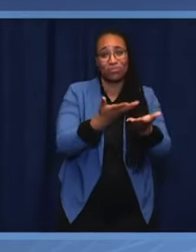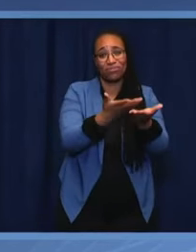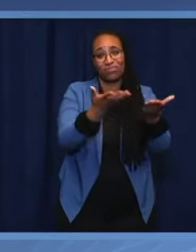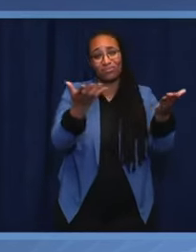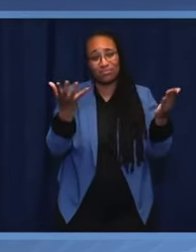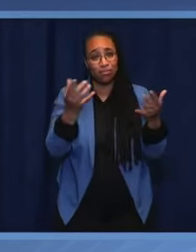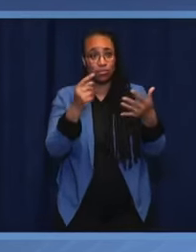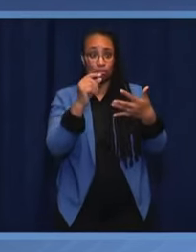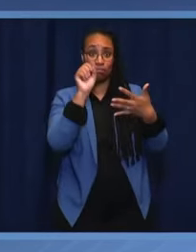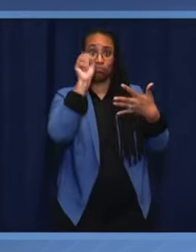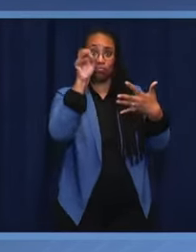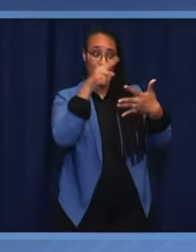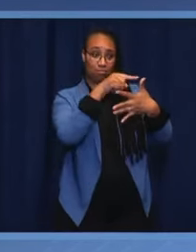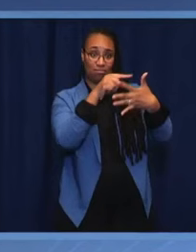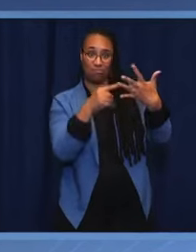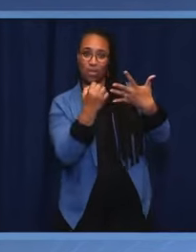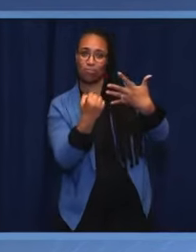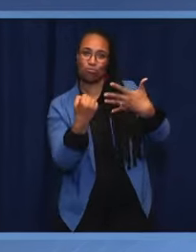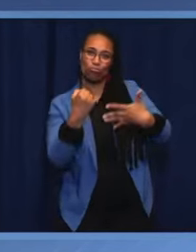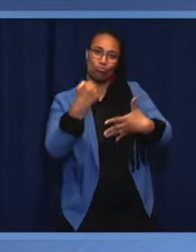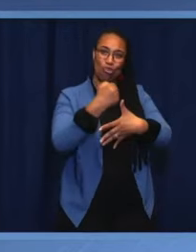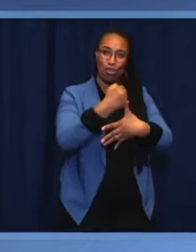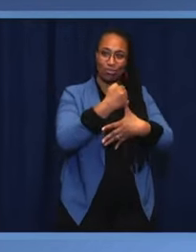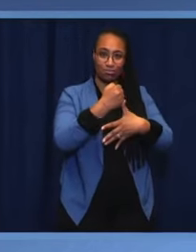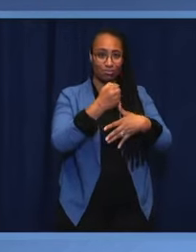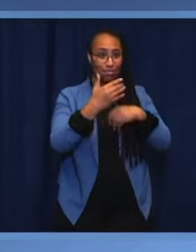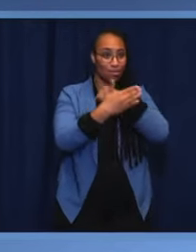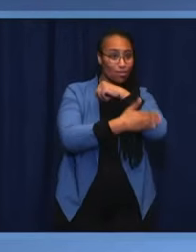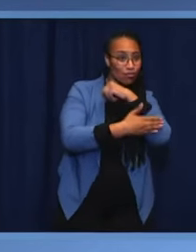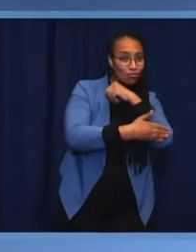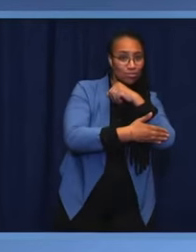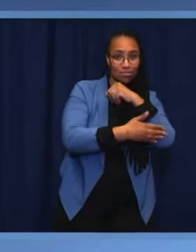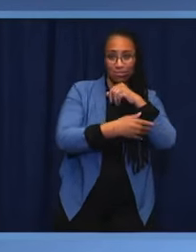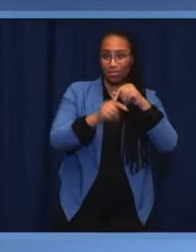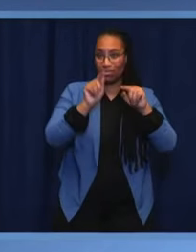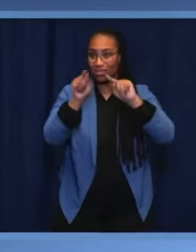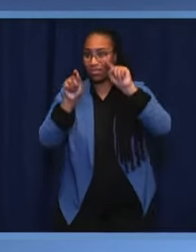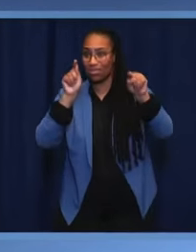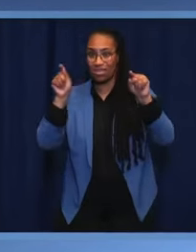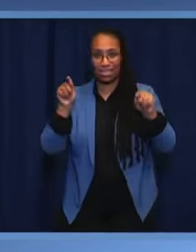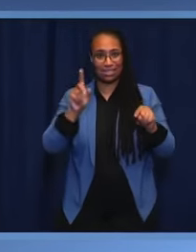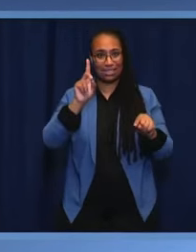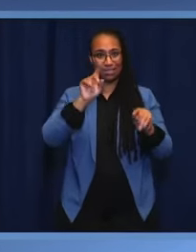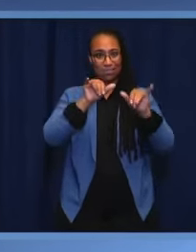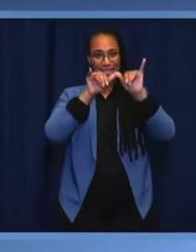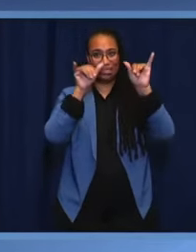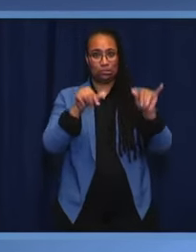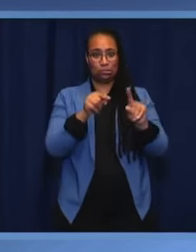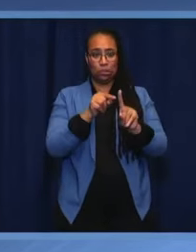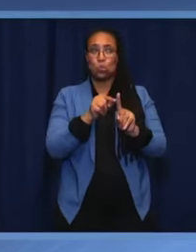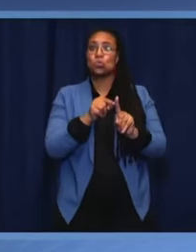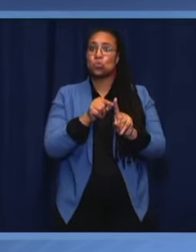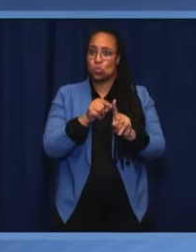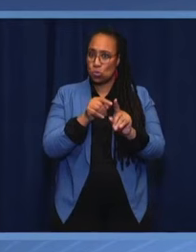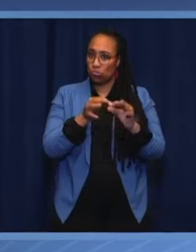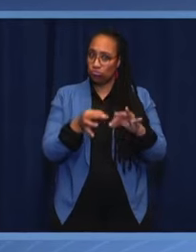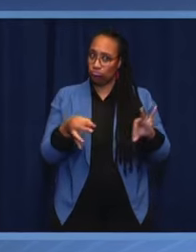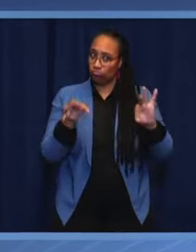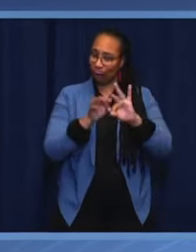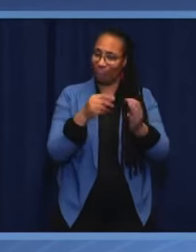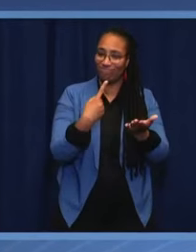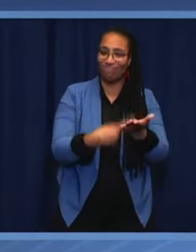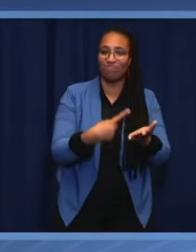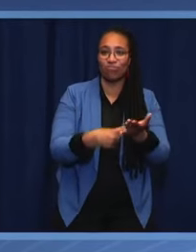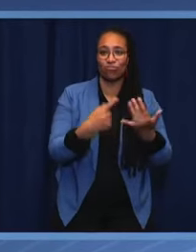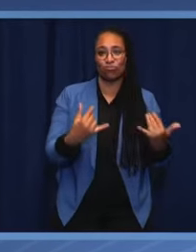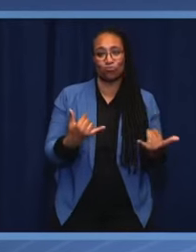country and for the world more democracy. You know, we're covering a lot of ground in these sessions today on all ways democracy